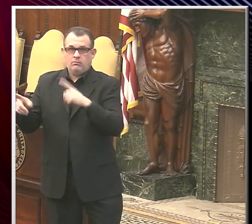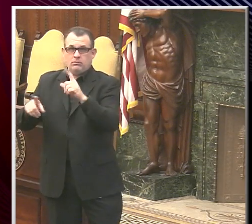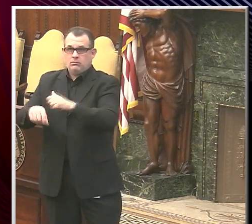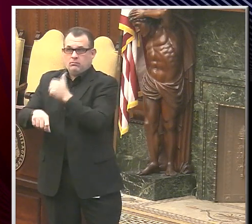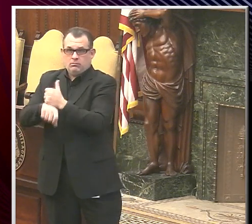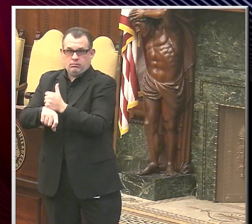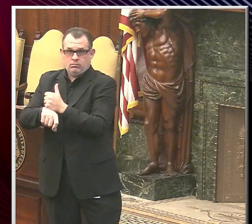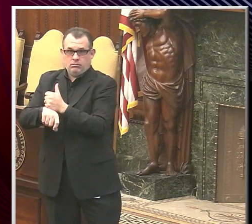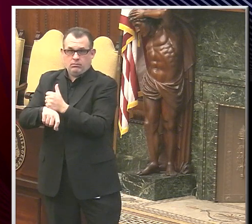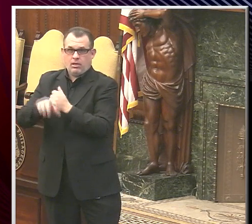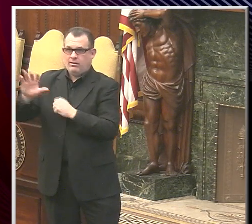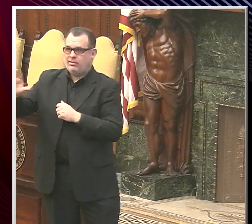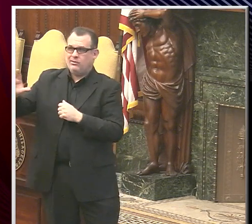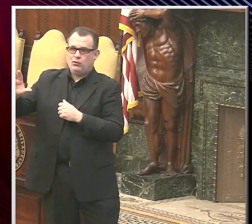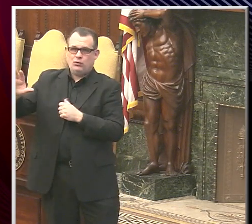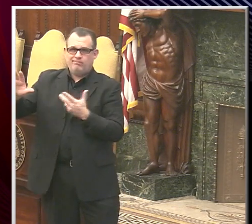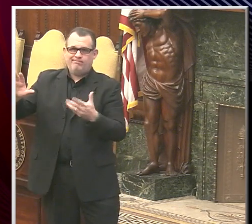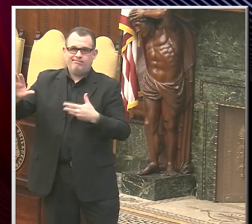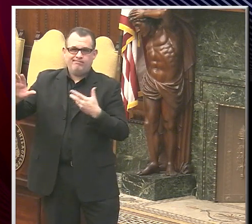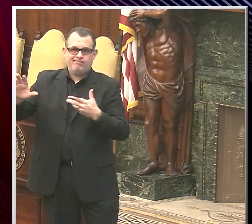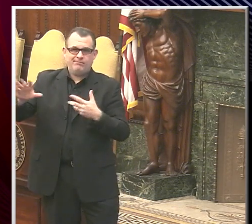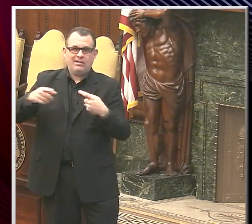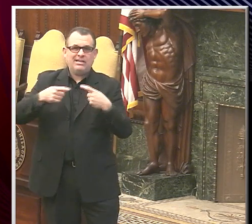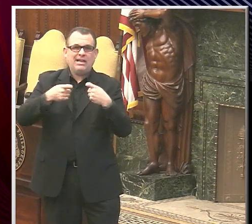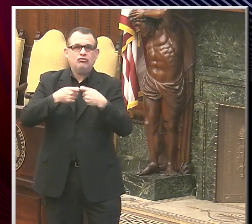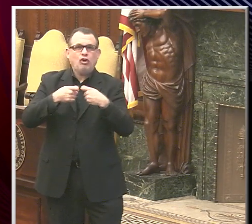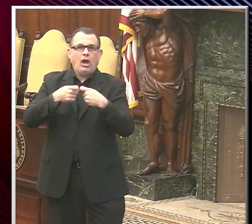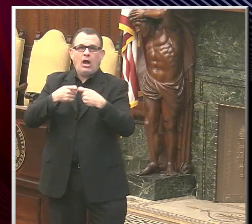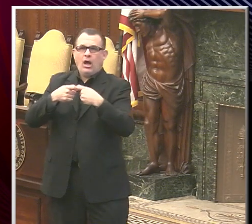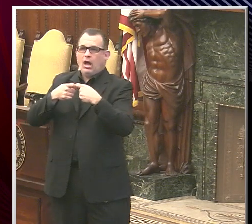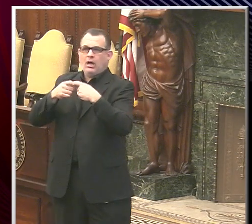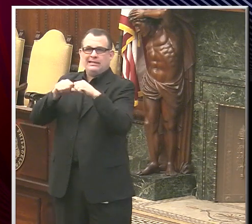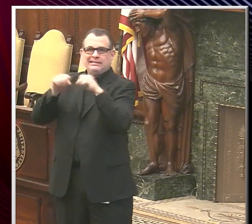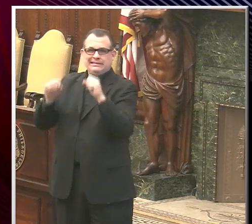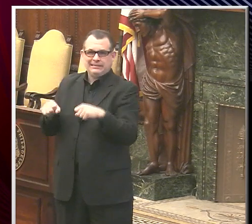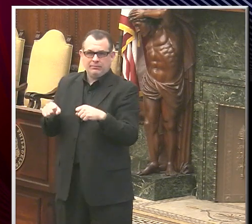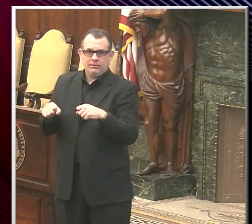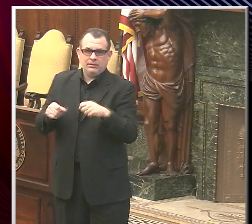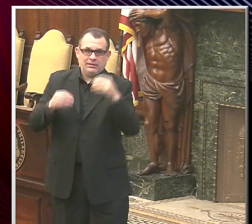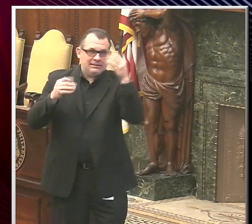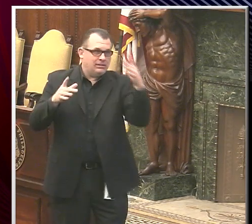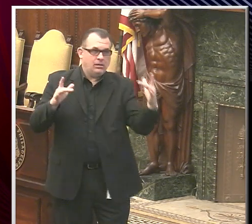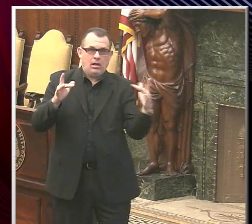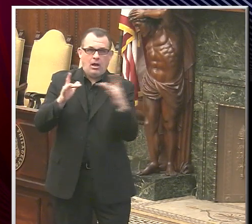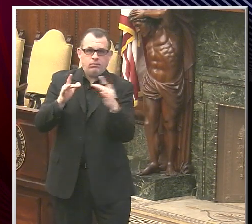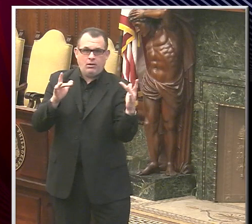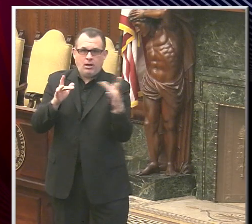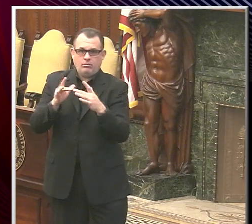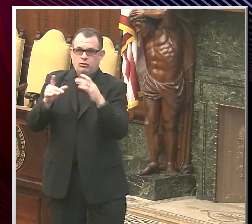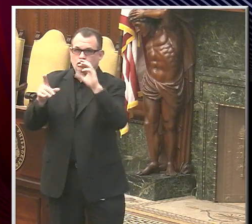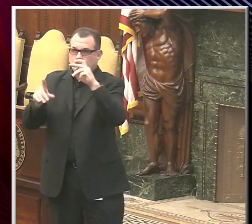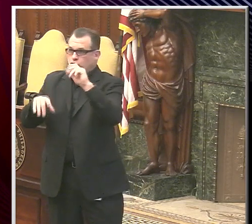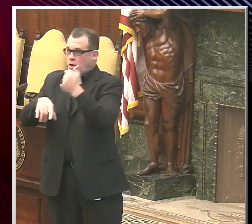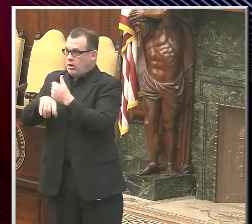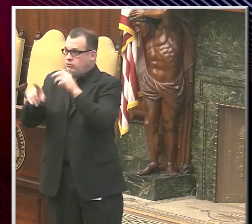electronic records. And then the teachers will contact CHOP and schedule a specific appointment.